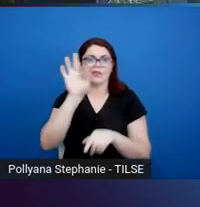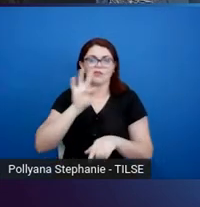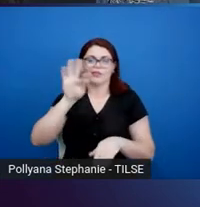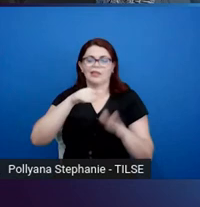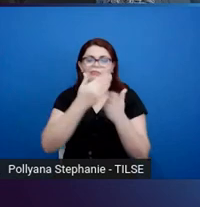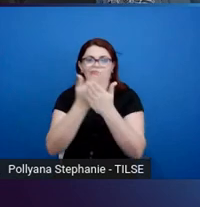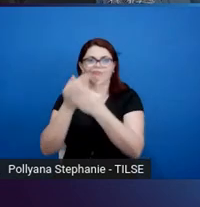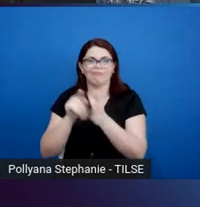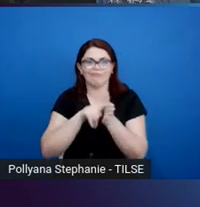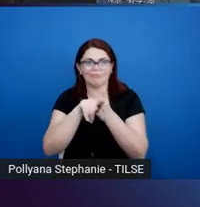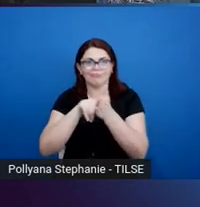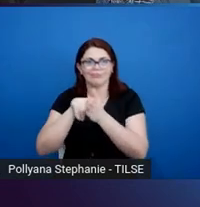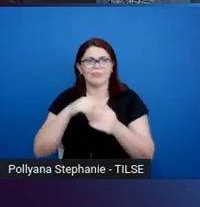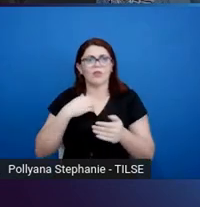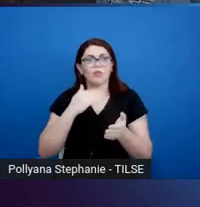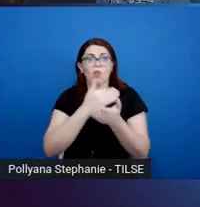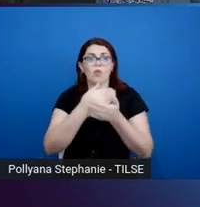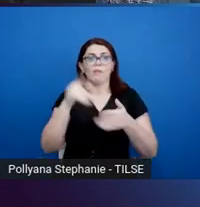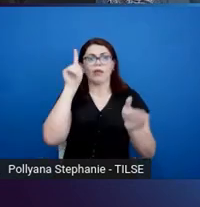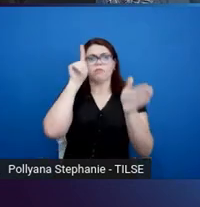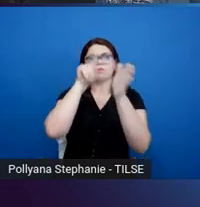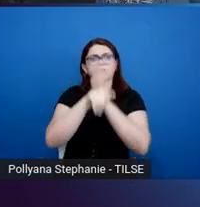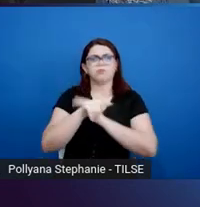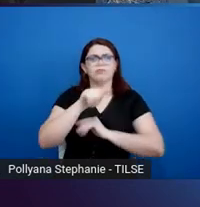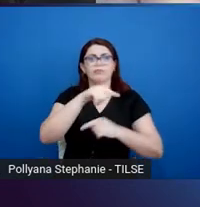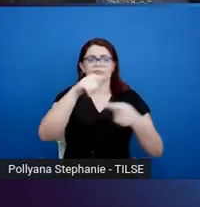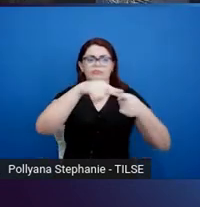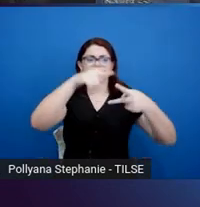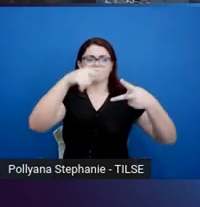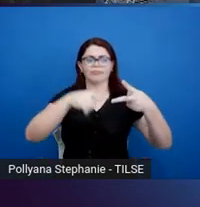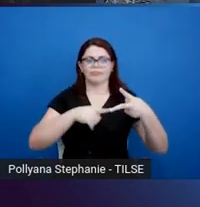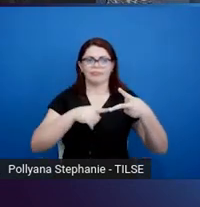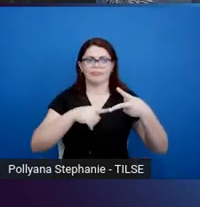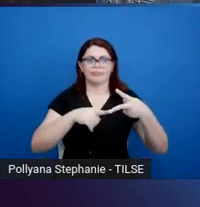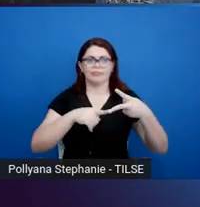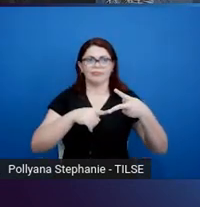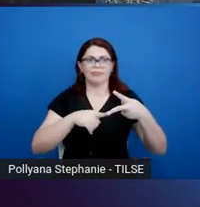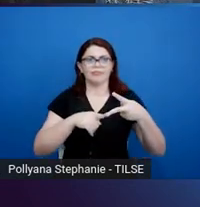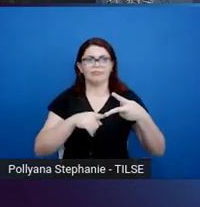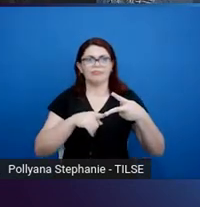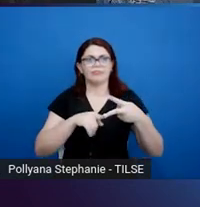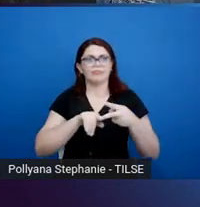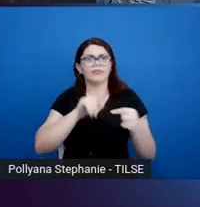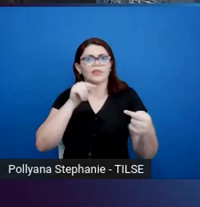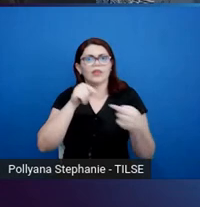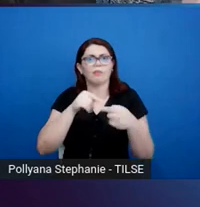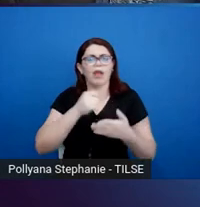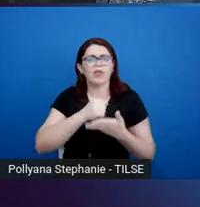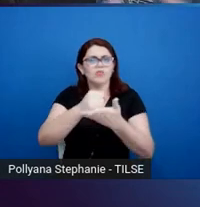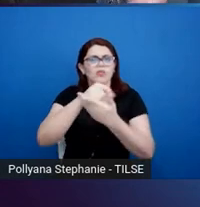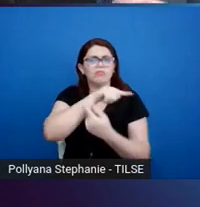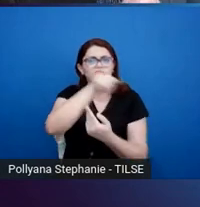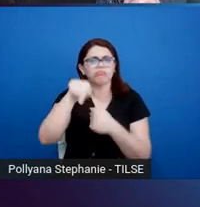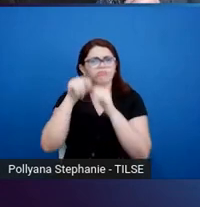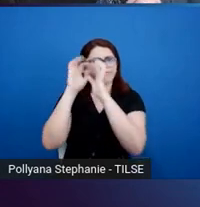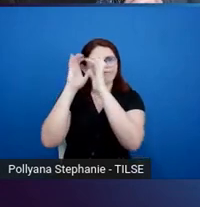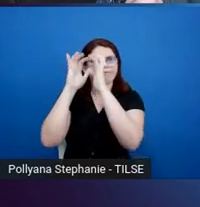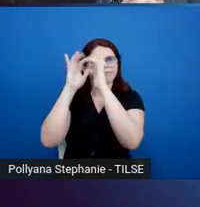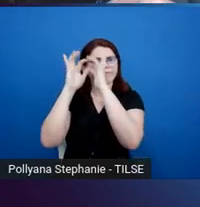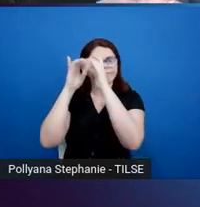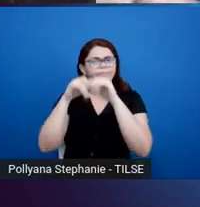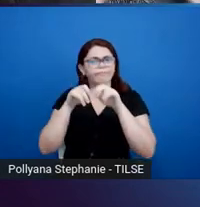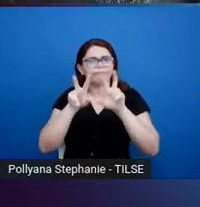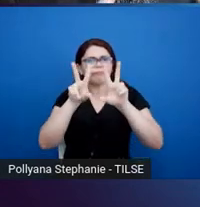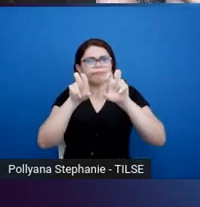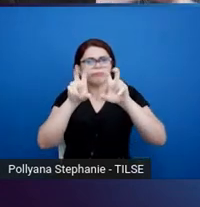I'm going to start with a question that, two questions, just to get you thinking about English